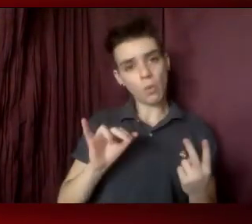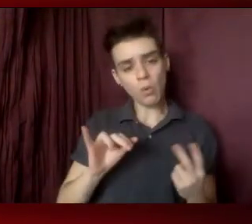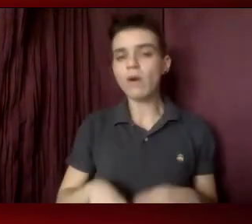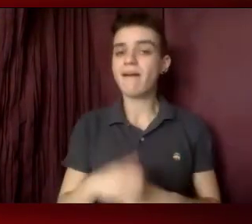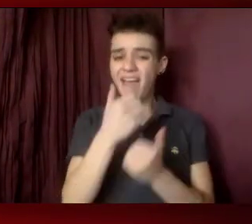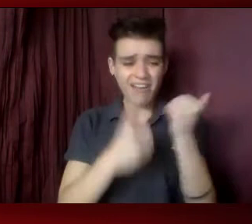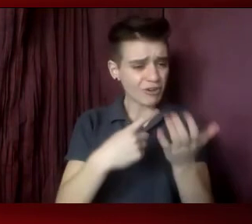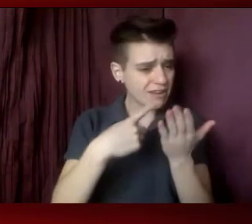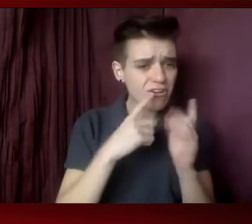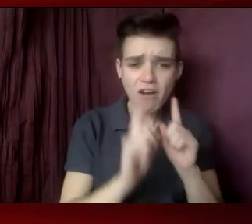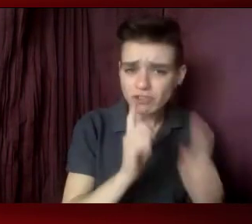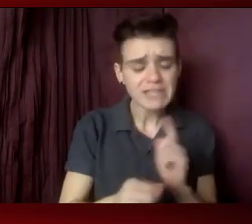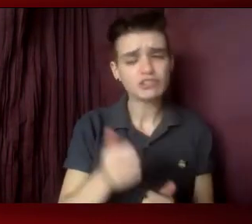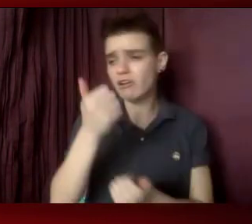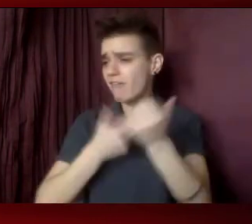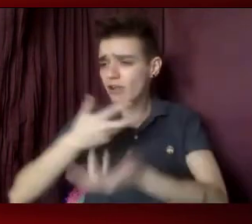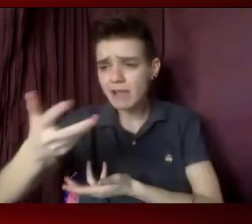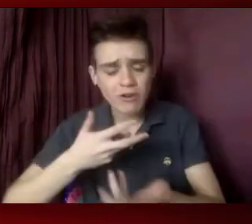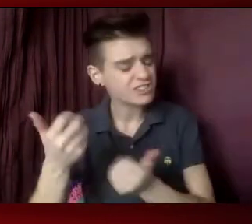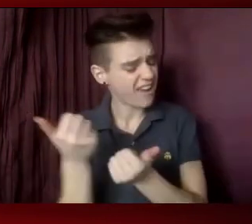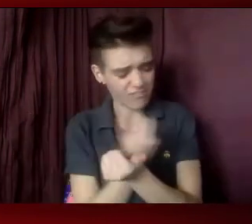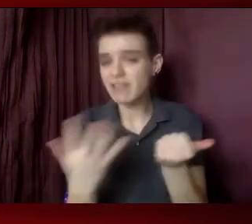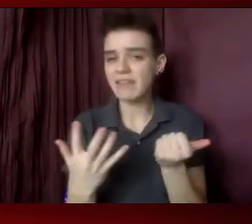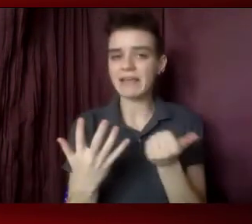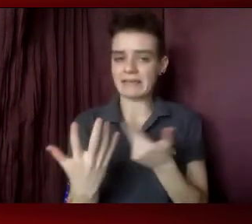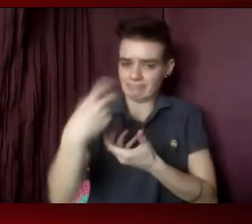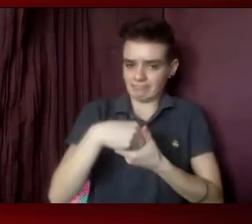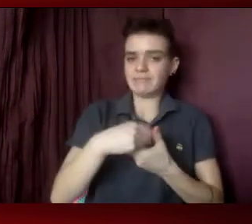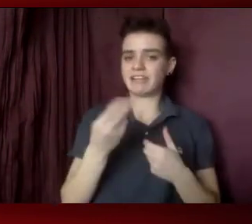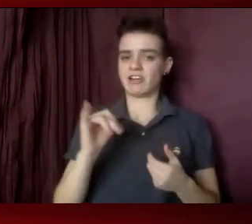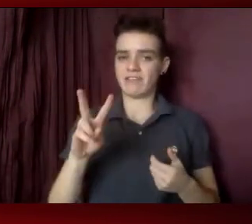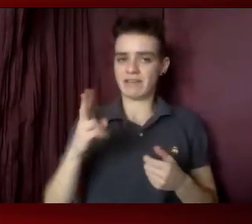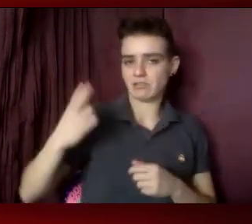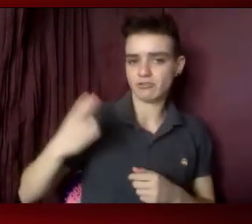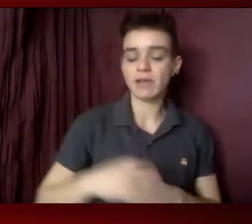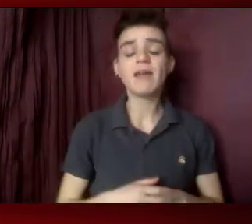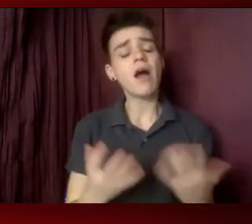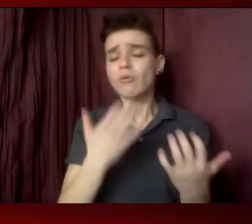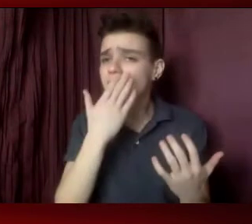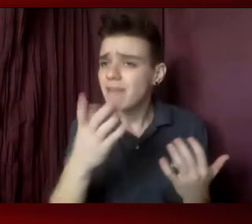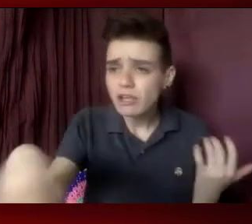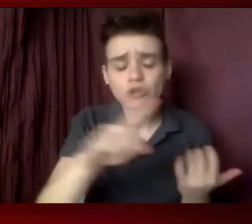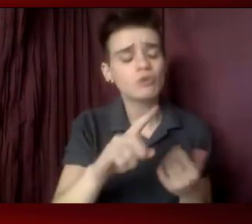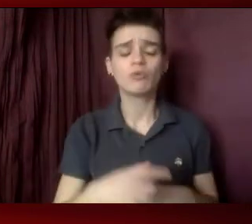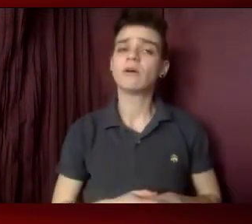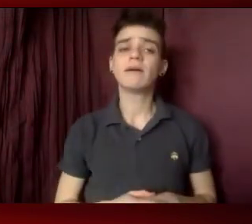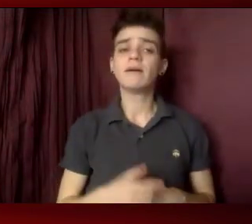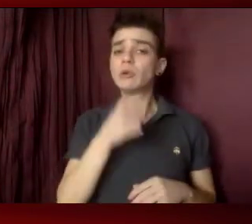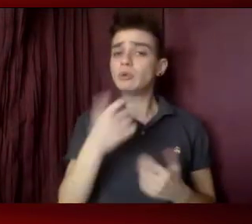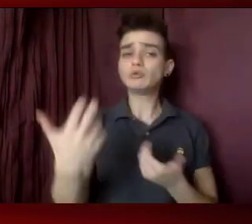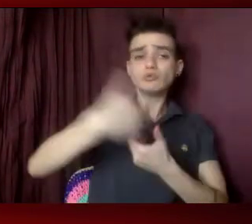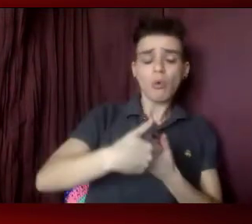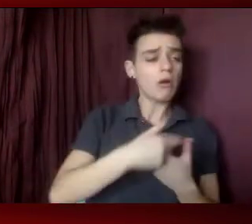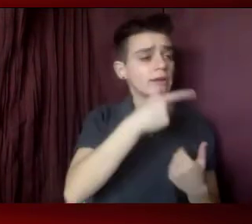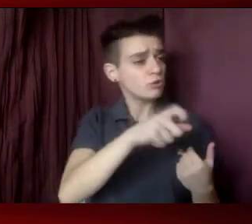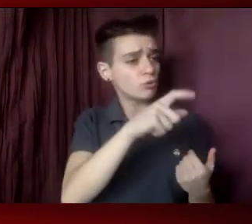part of making HIV history. So I want to thank you all for being here. I want to thank AIDS Watch for having me here, and I hope that you